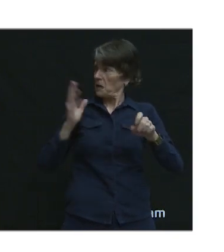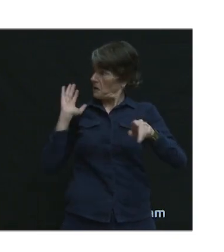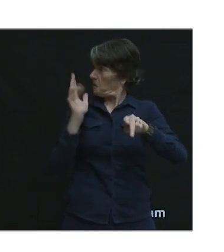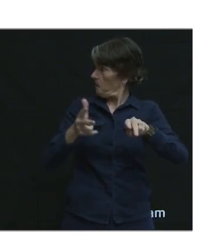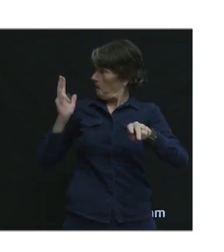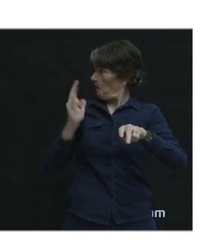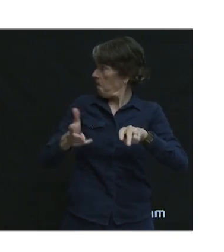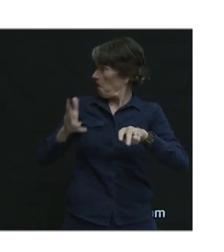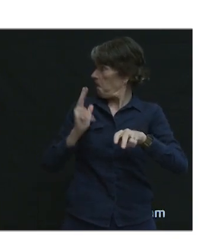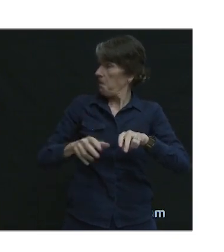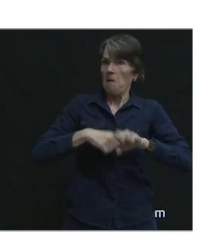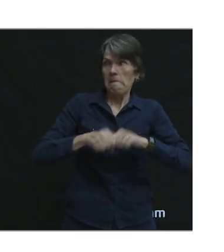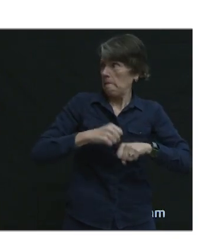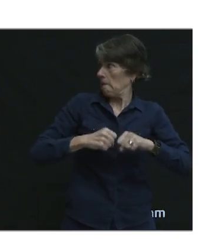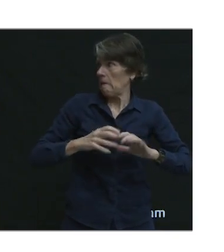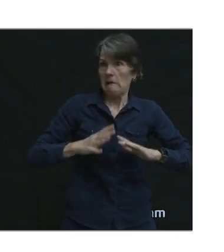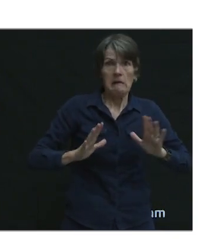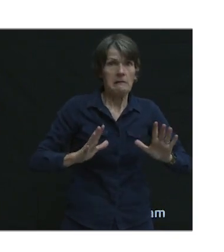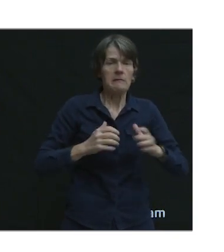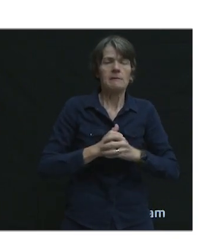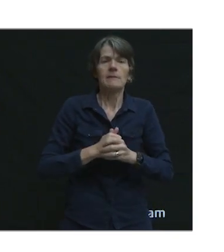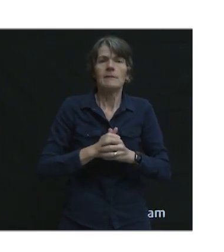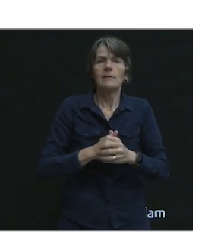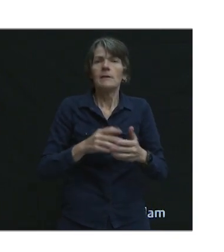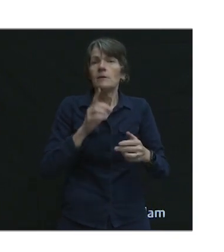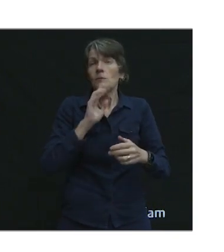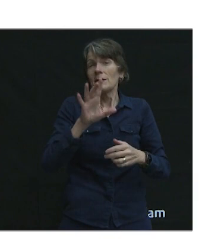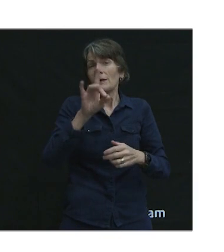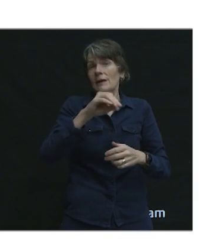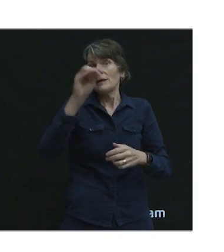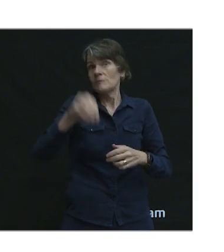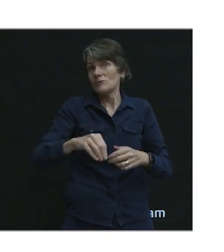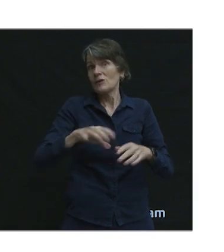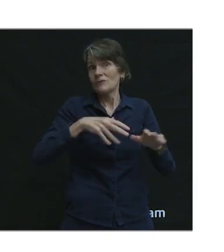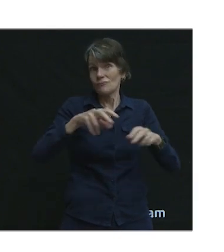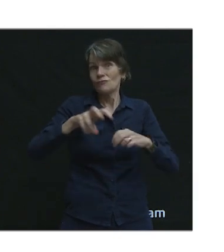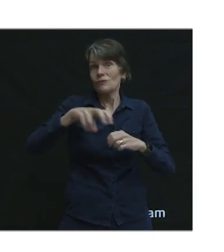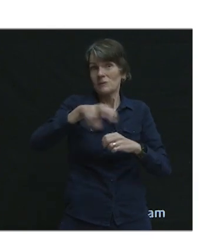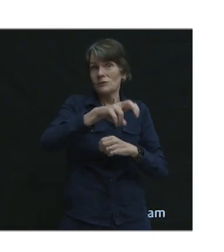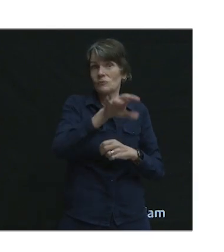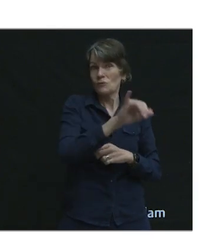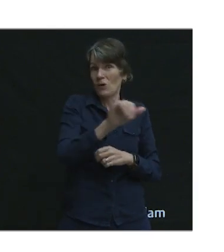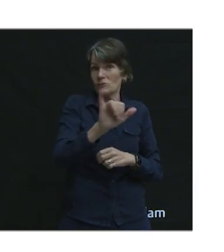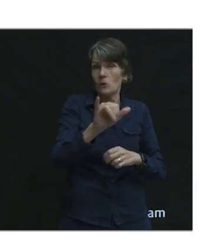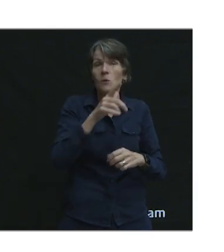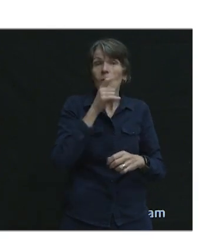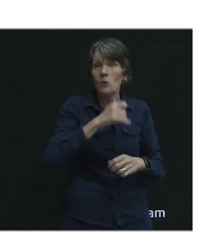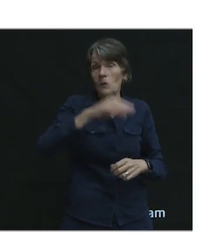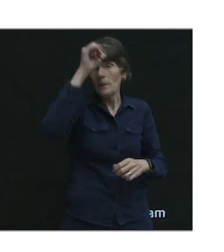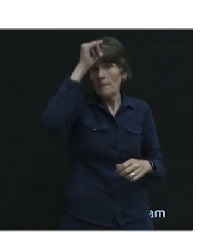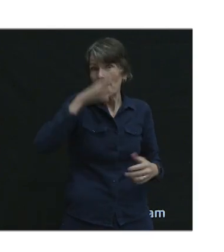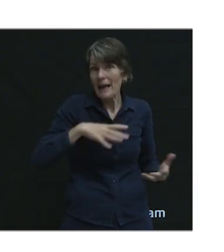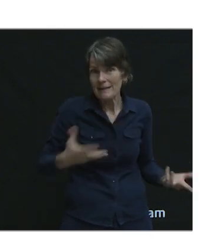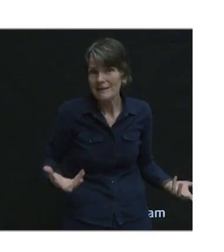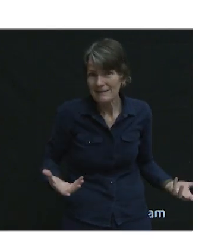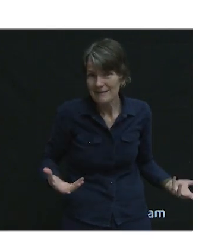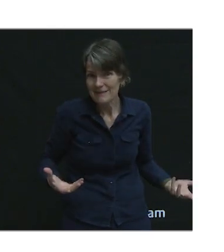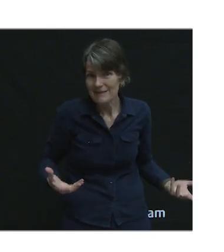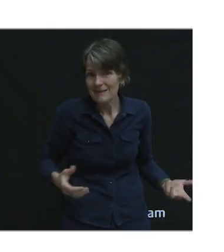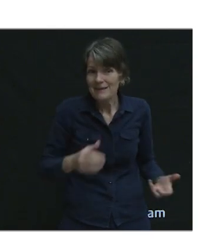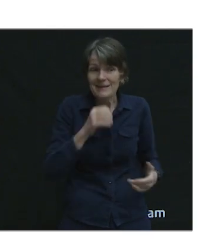in Coquitlam, in the recent data, it's 80% of trips that are made by men. Okay, our population isn't even gender split.